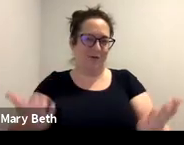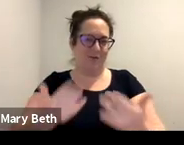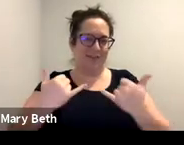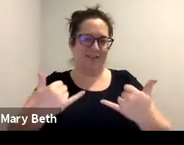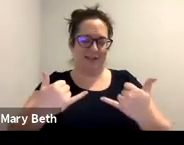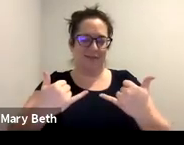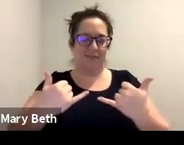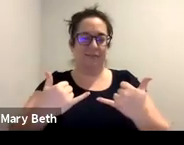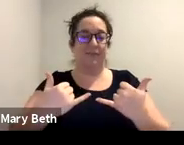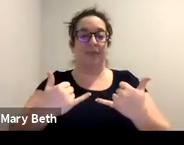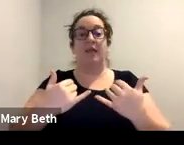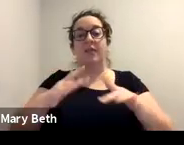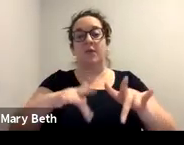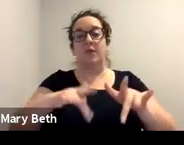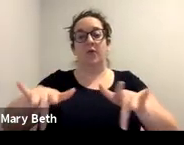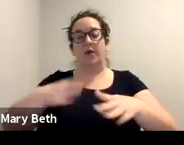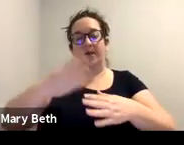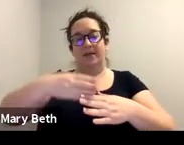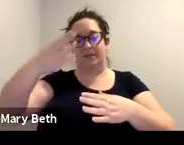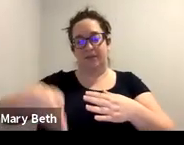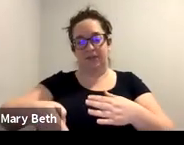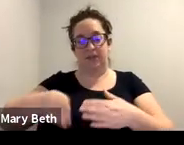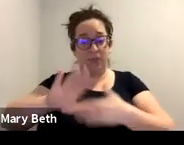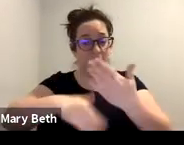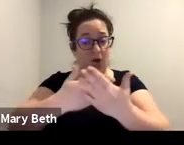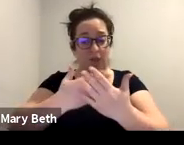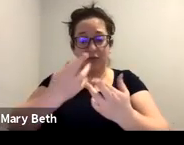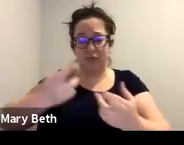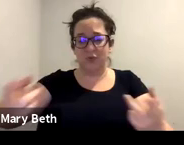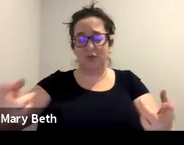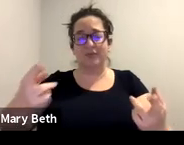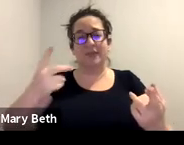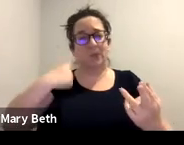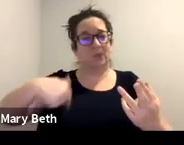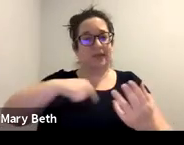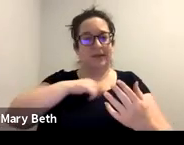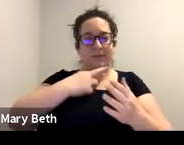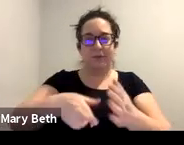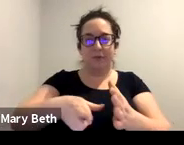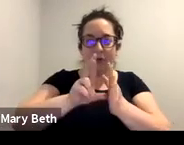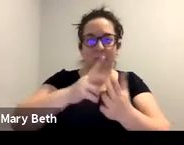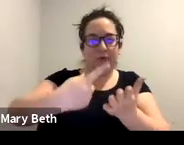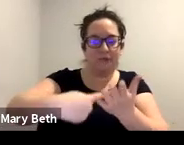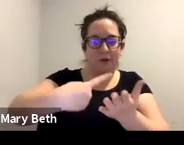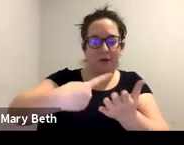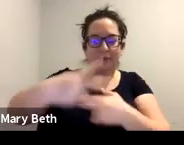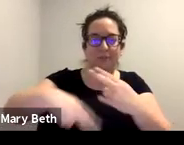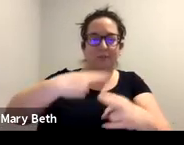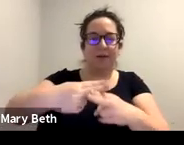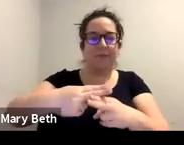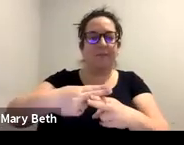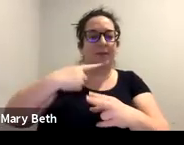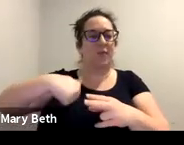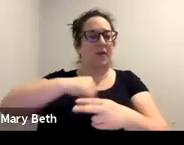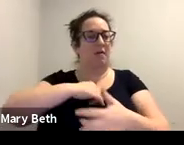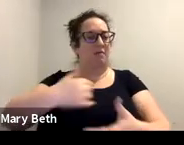once the recording is up and with all these resources that we've talked about, the resources that we're working on in collaboration